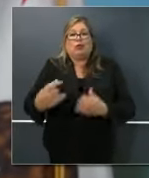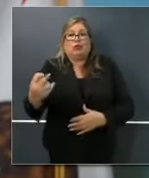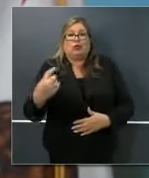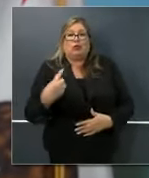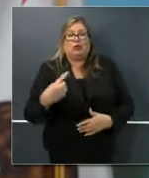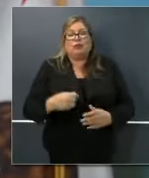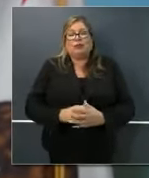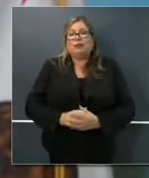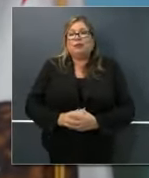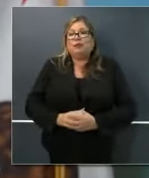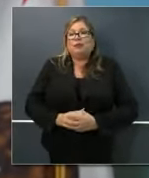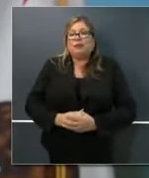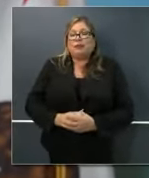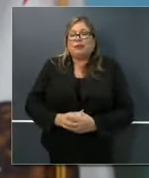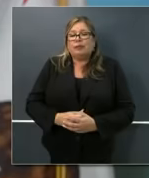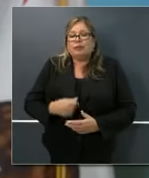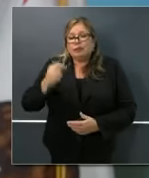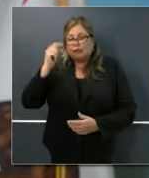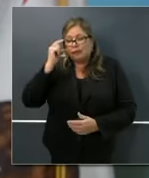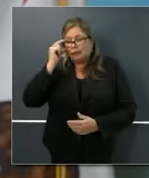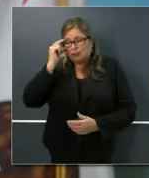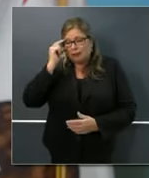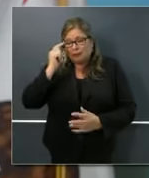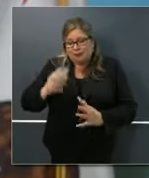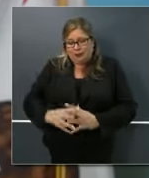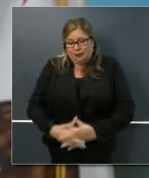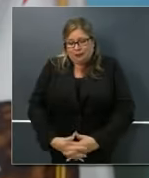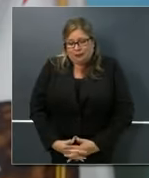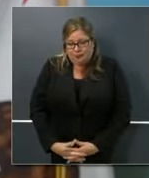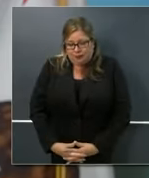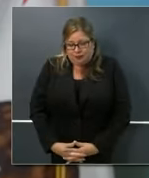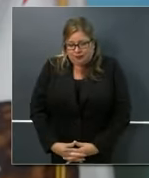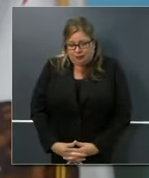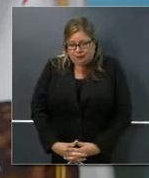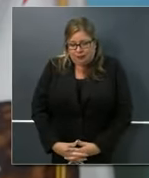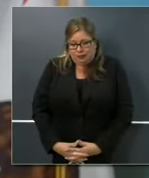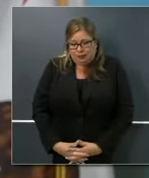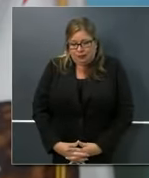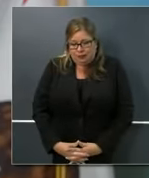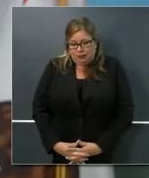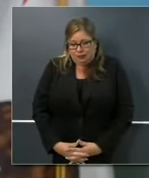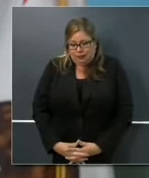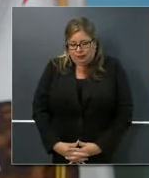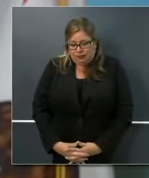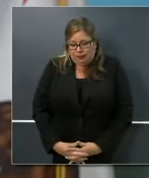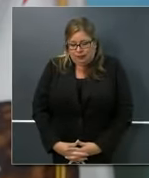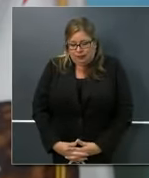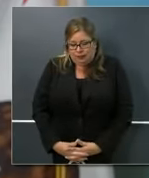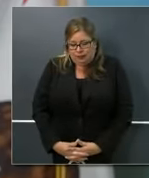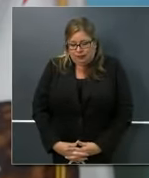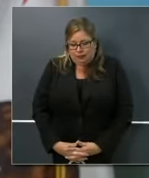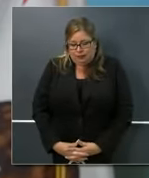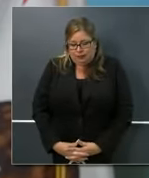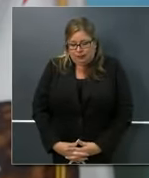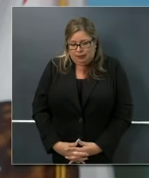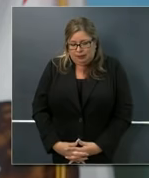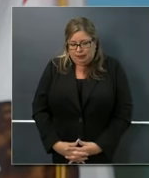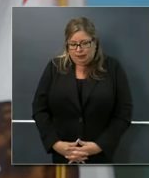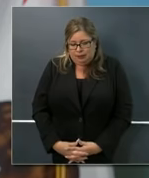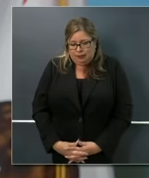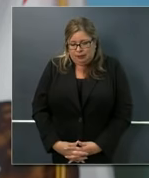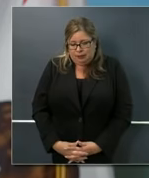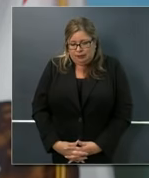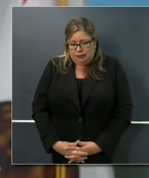Good afternoon, Governor. I was hoping to get some clarification on this new thing you announced today,